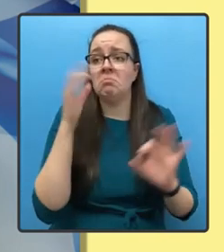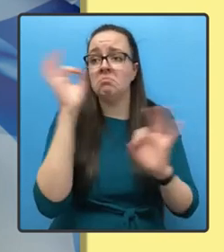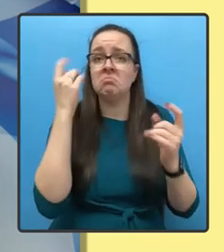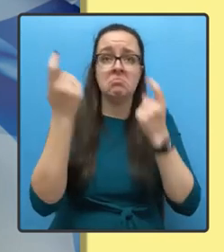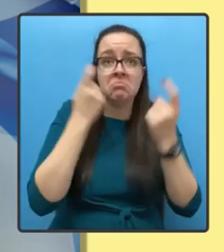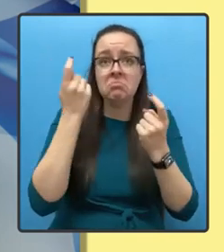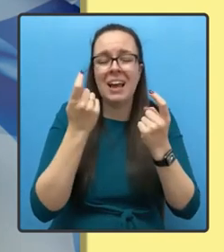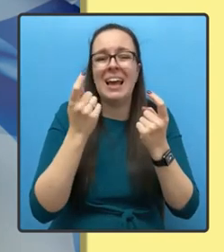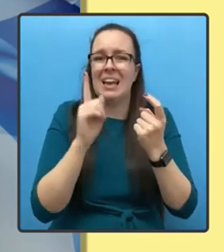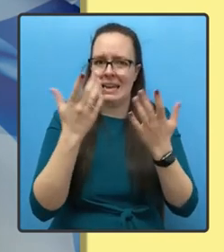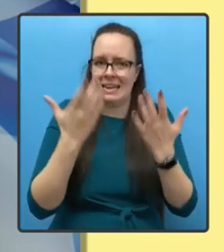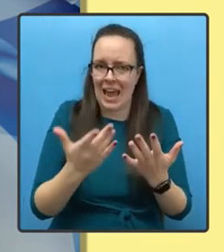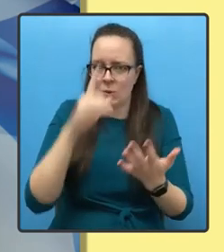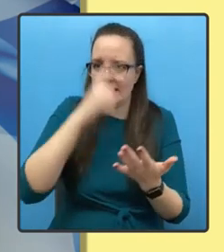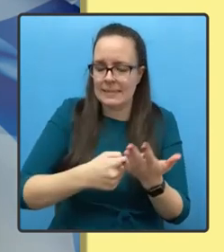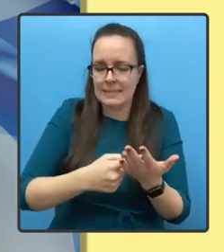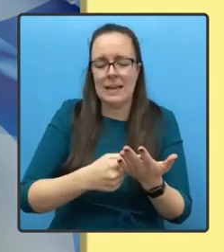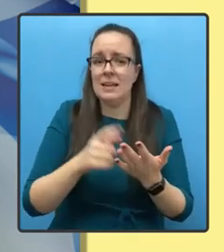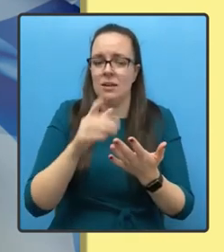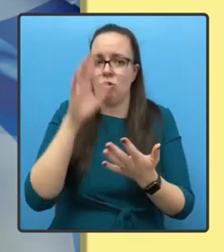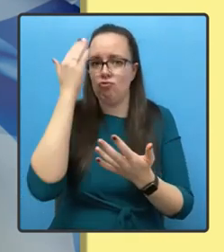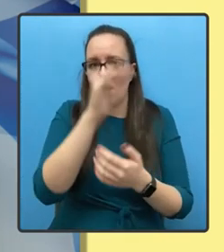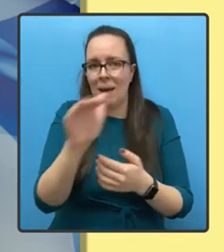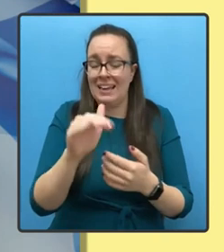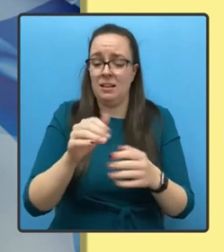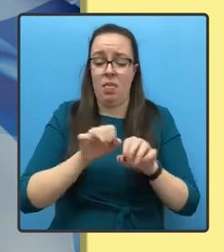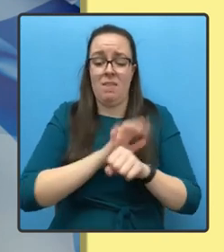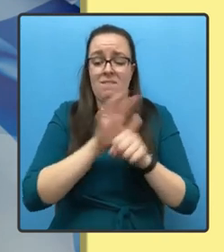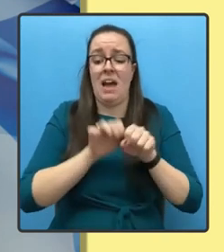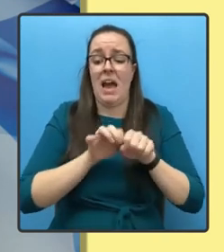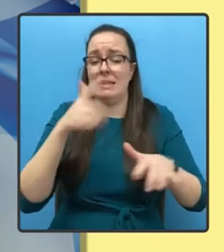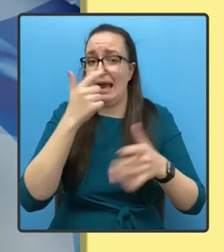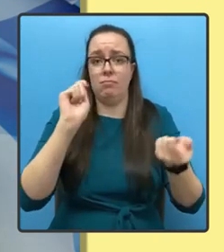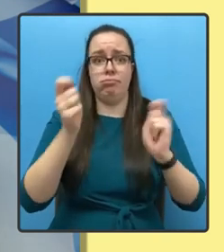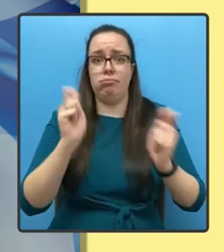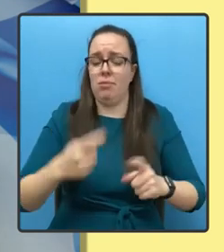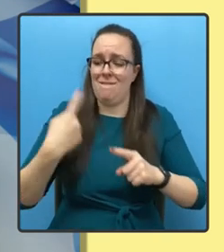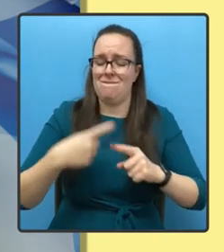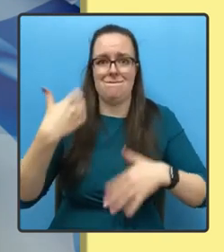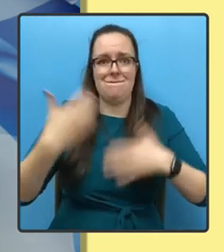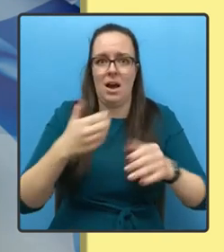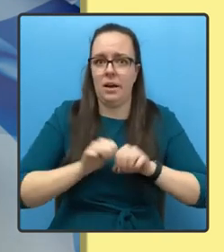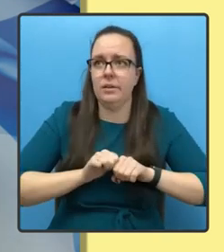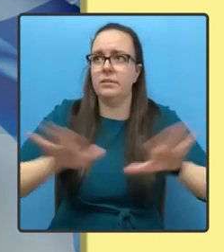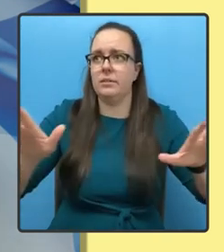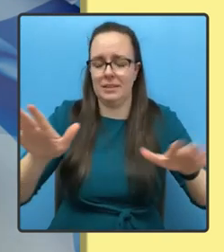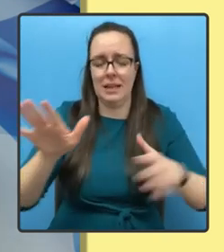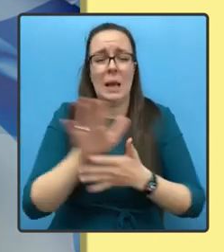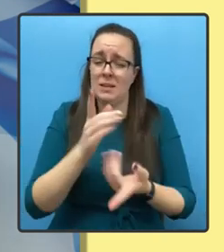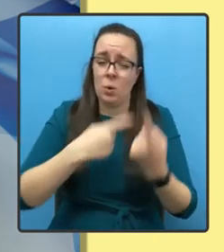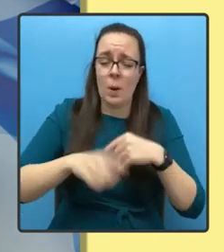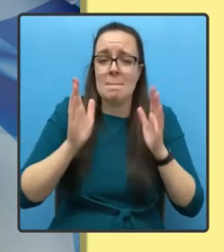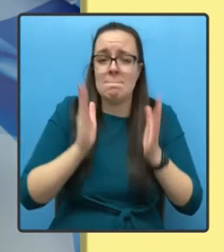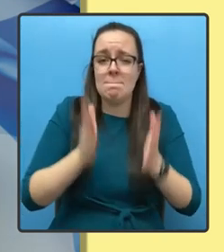virus can move and change. We must, all of us therefore, redouble our efforts to stop it in its tracks.